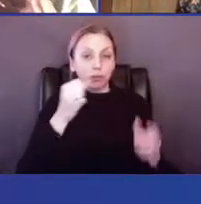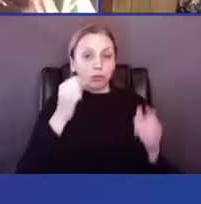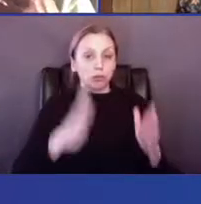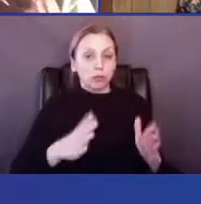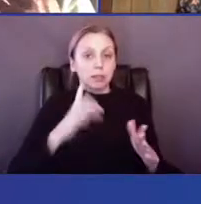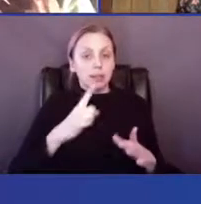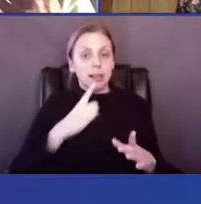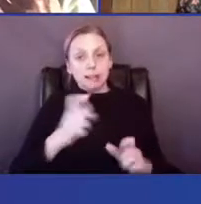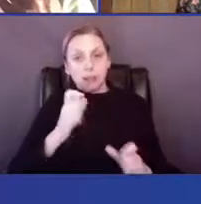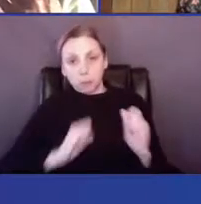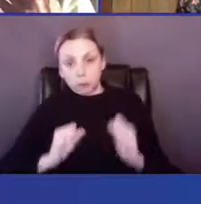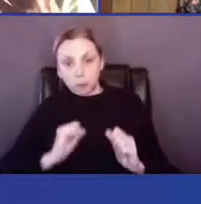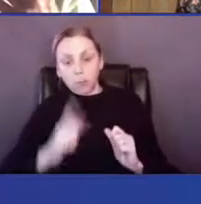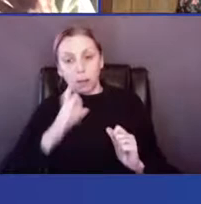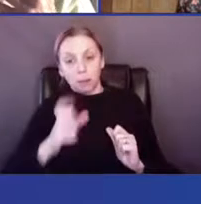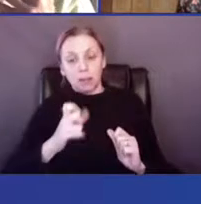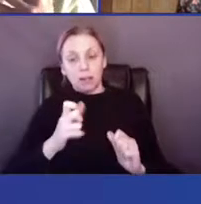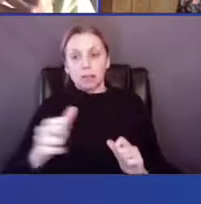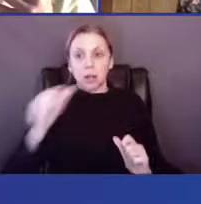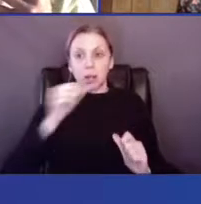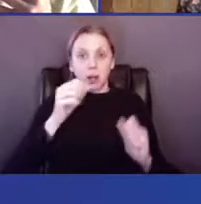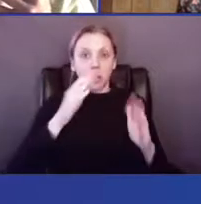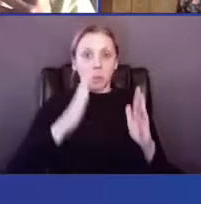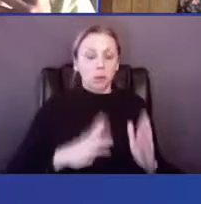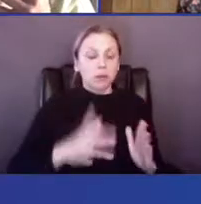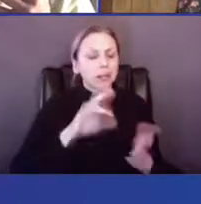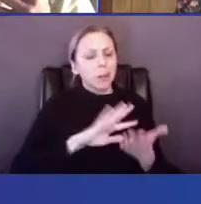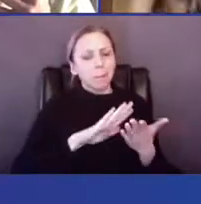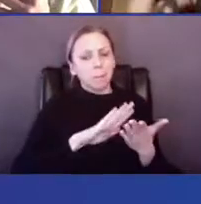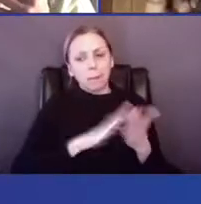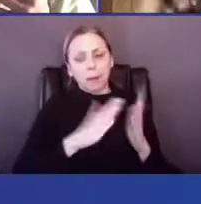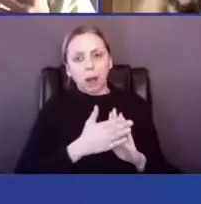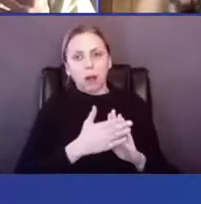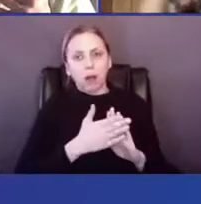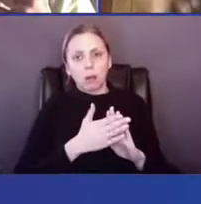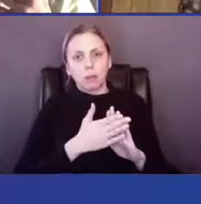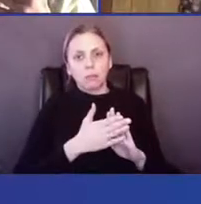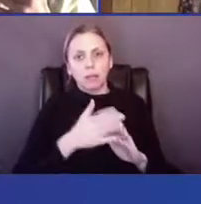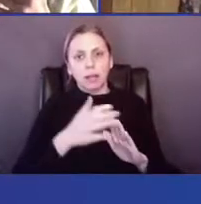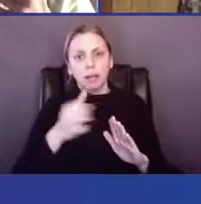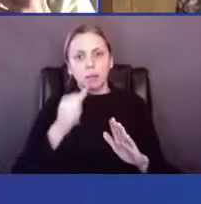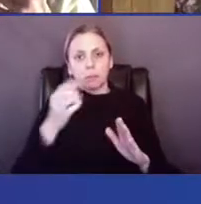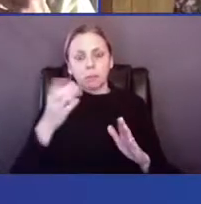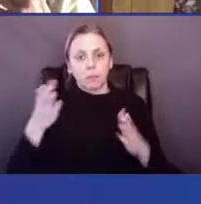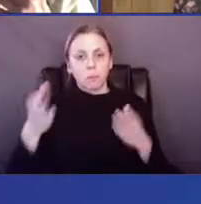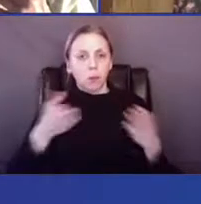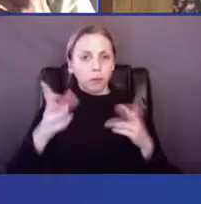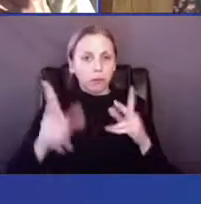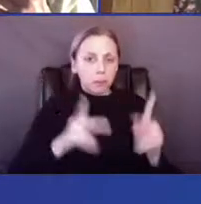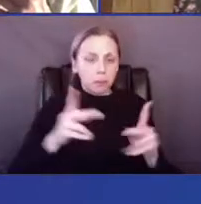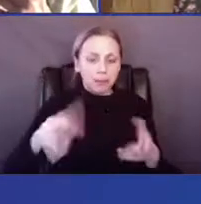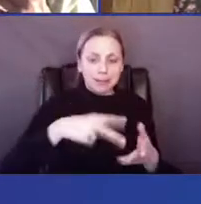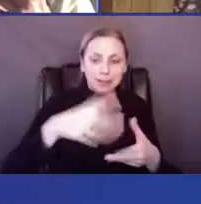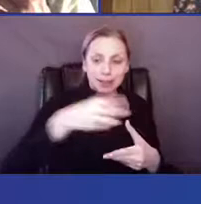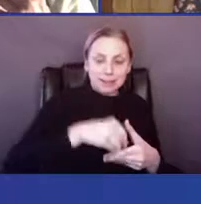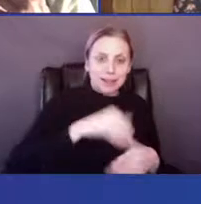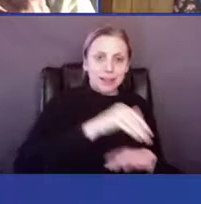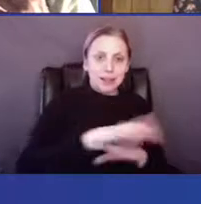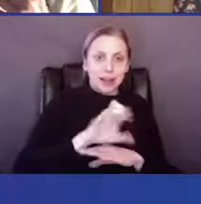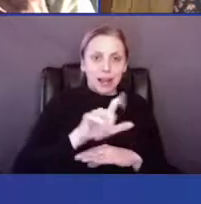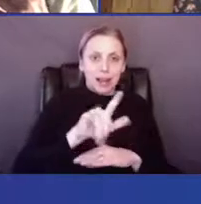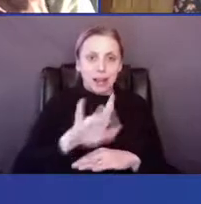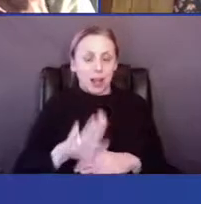I said, performing there too, because bartending, it becomes that way too, but dancing, the idea of the dance within the nightclub and